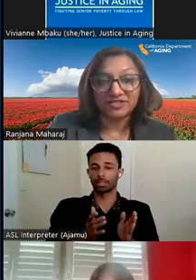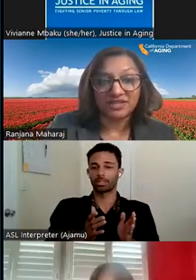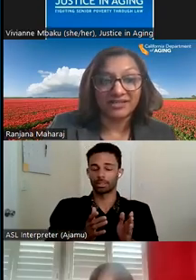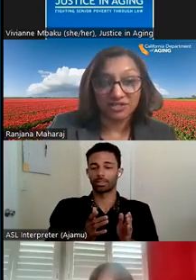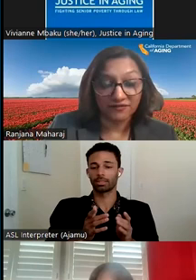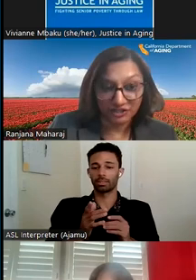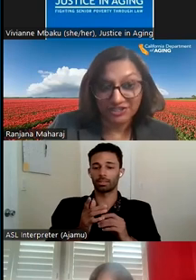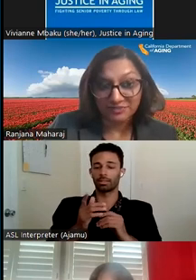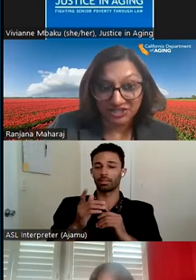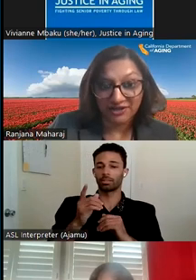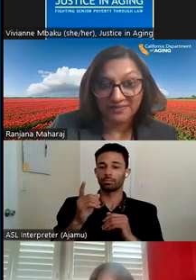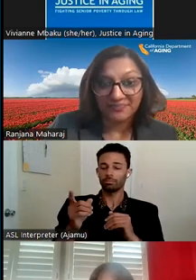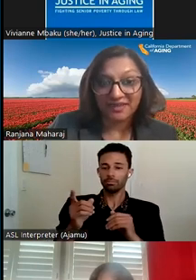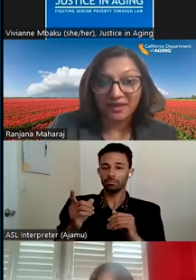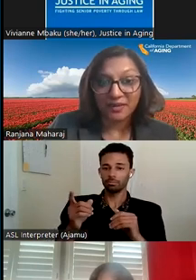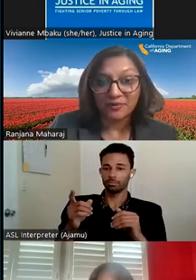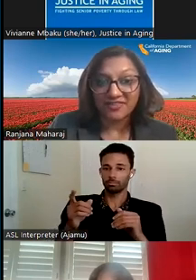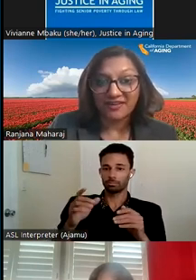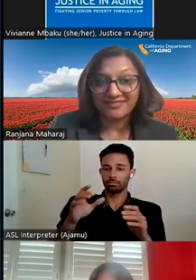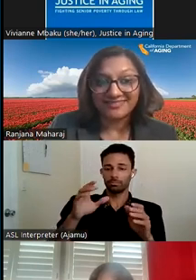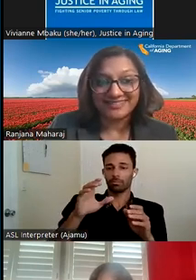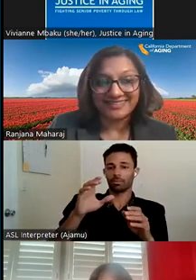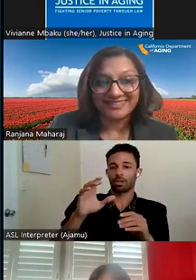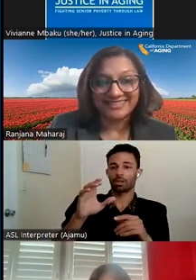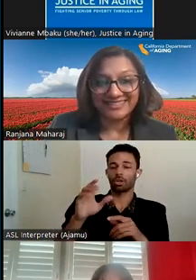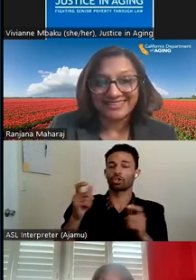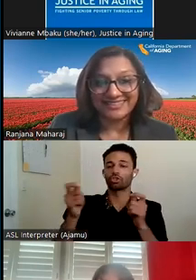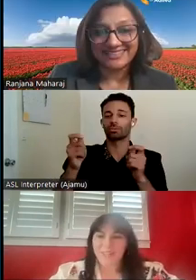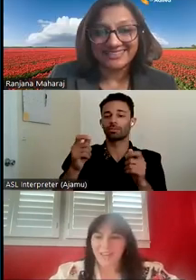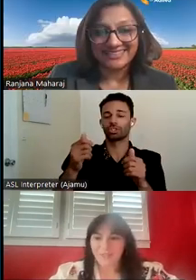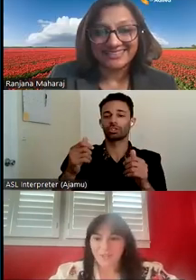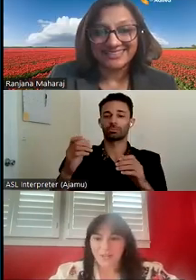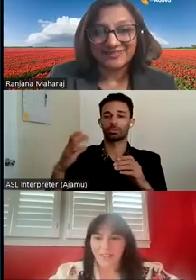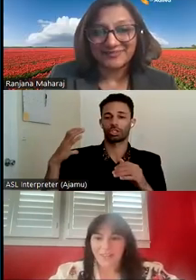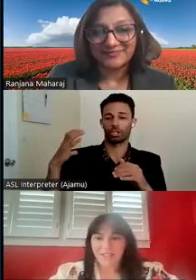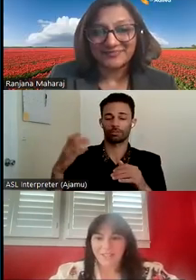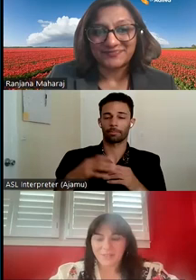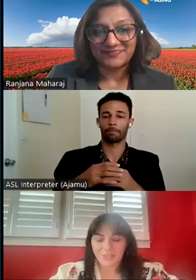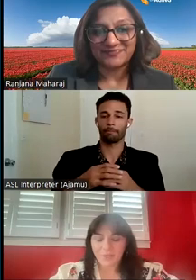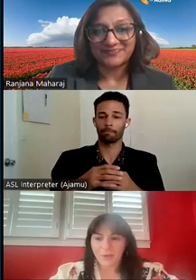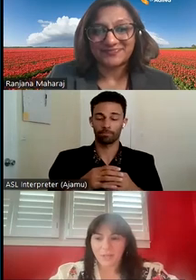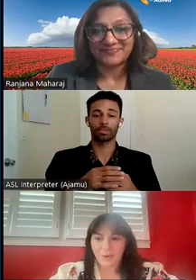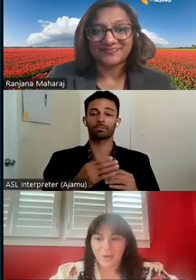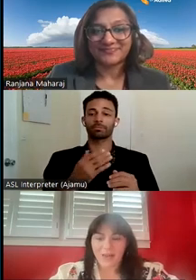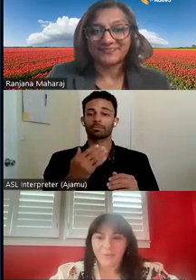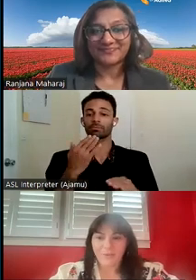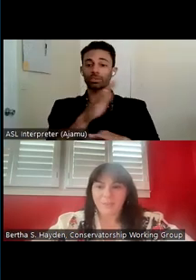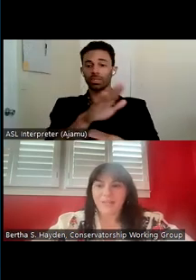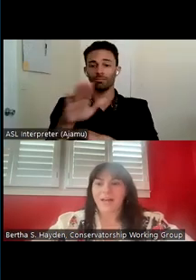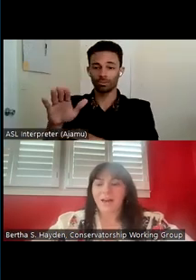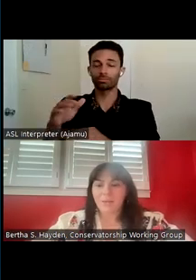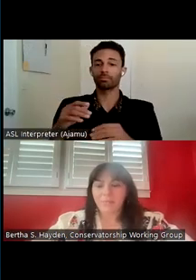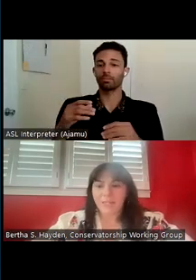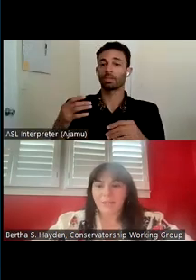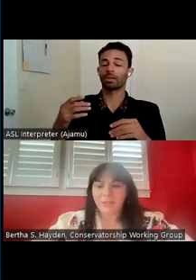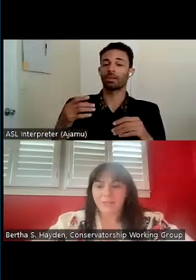conservative uh conservatorship chair bertha hey um good afternoon all at the conservatorship working group uh we've